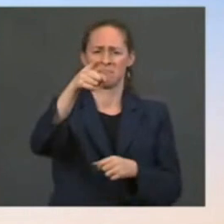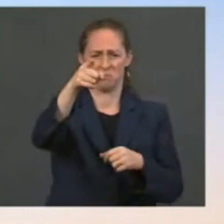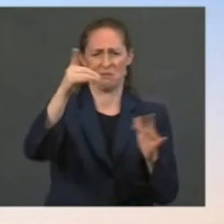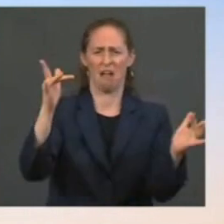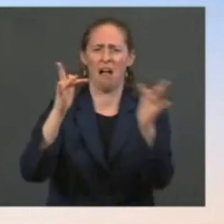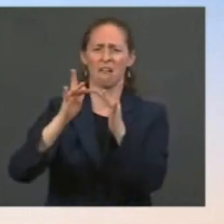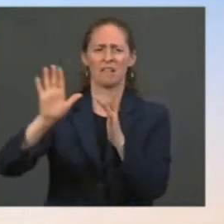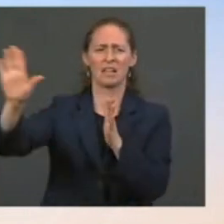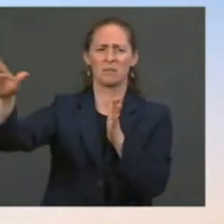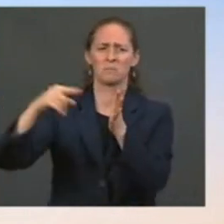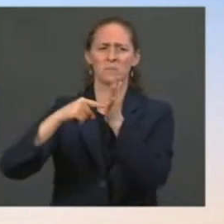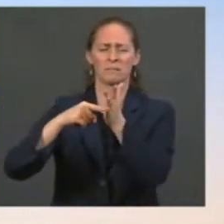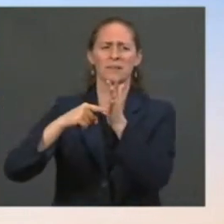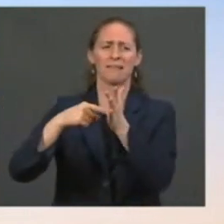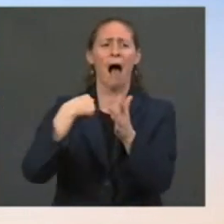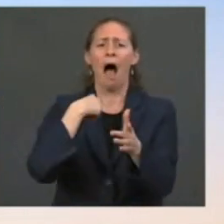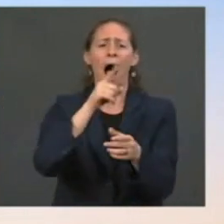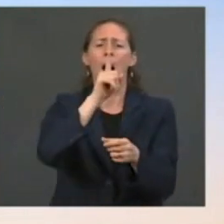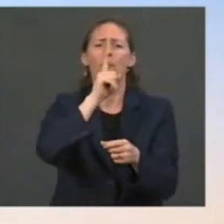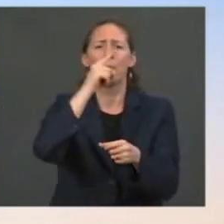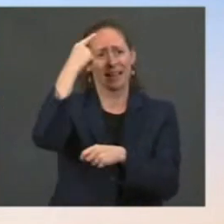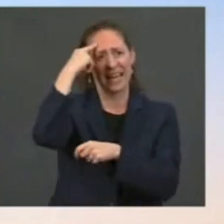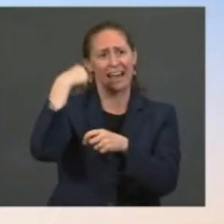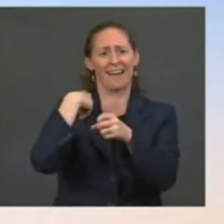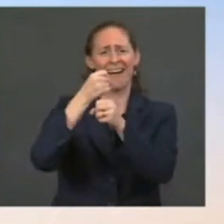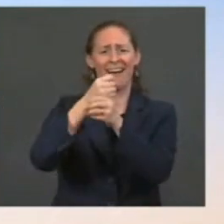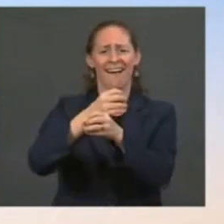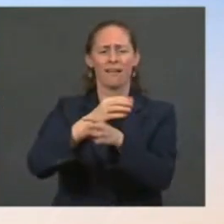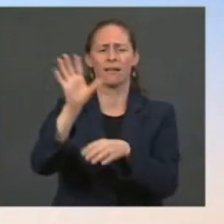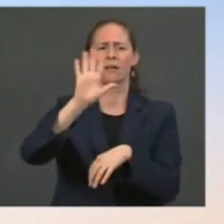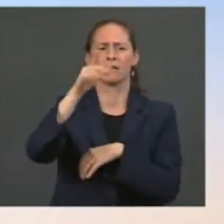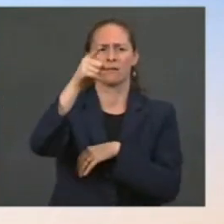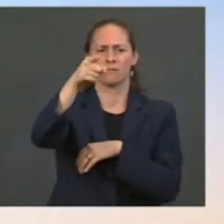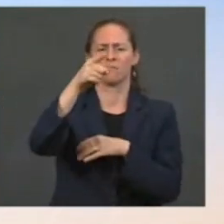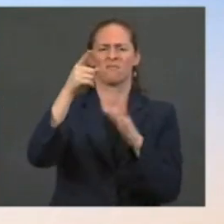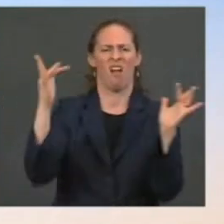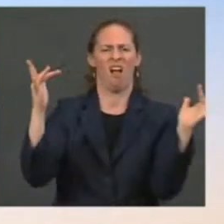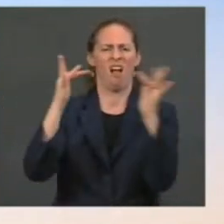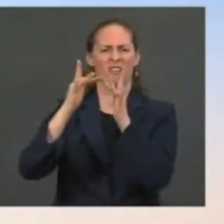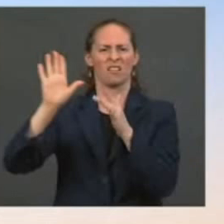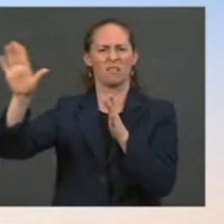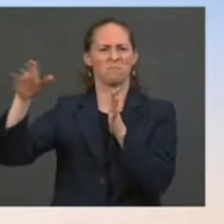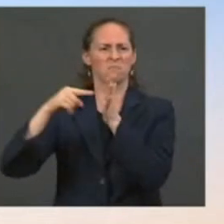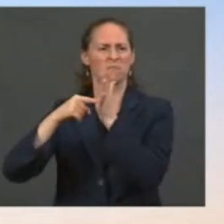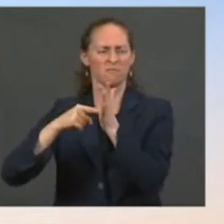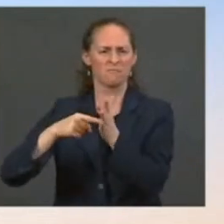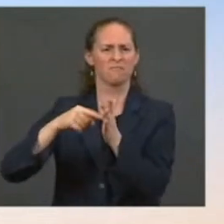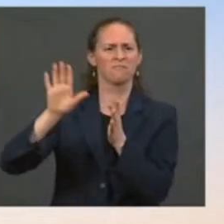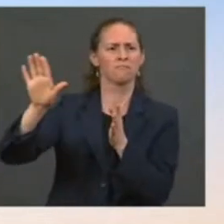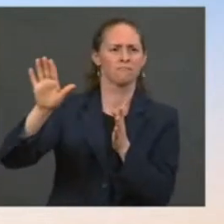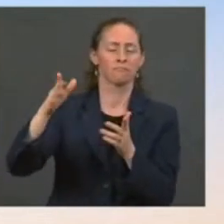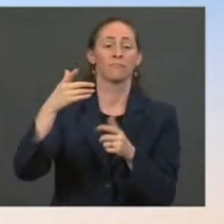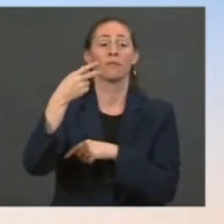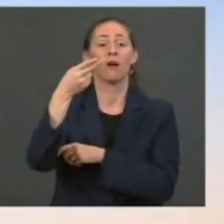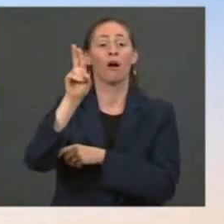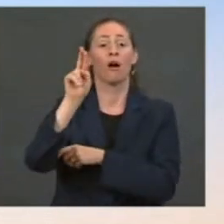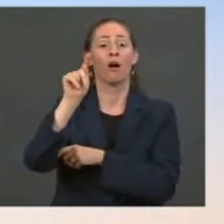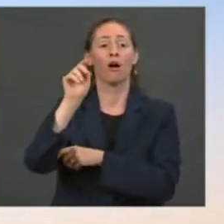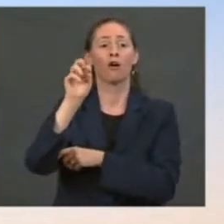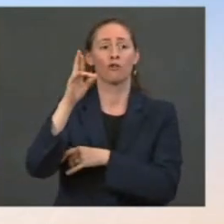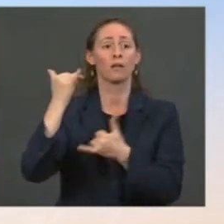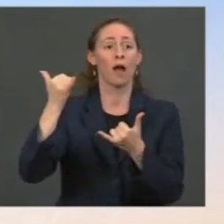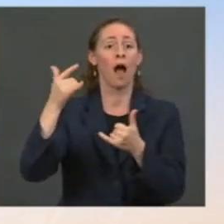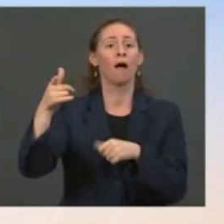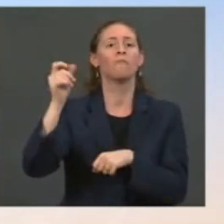to yell. I'm certainly not yelling. You should talk to his representatives. That remains his policy. He's been working to wind that down. Beyond that, I think I would talk